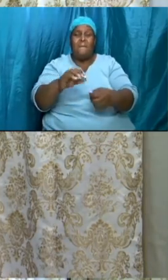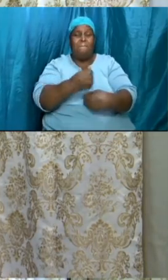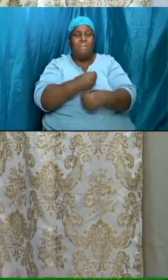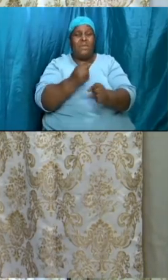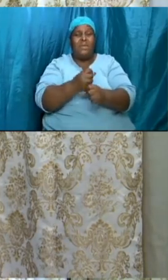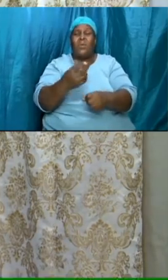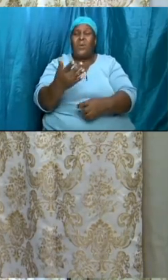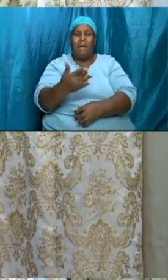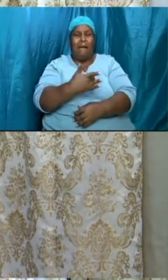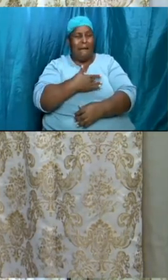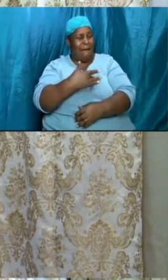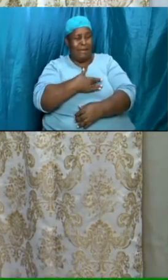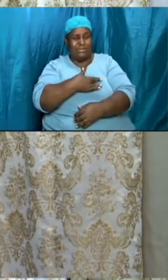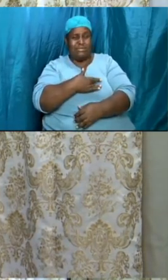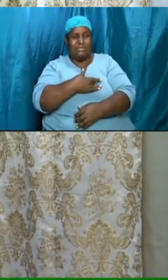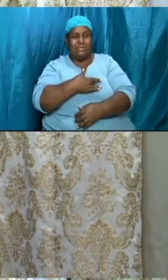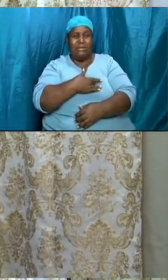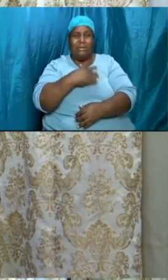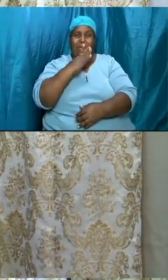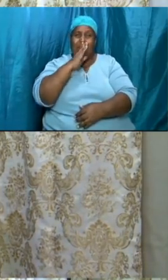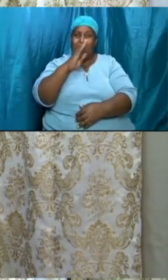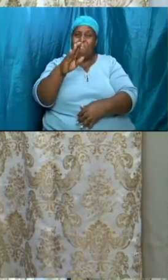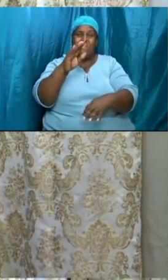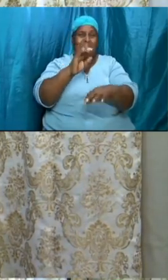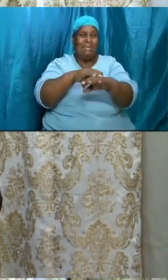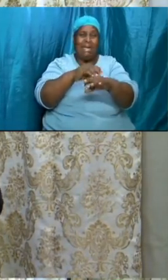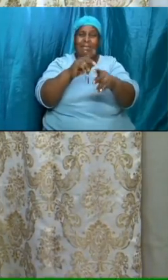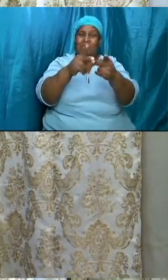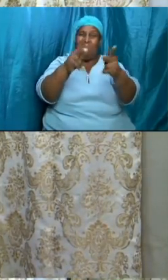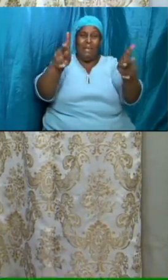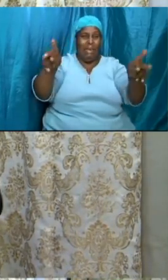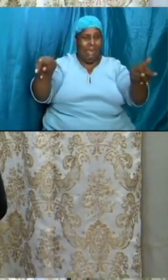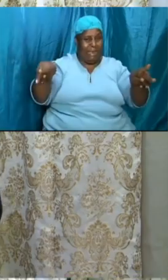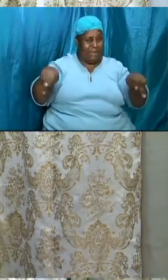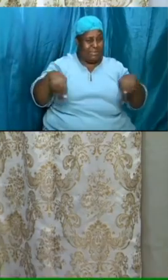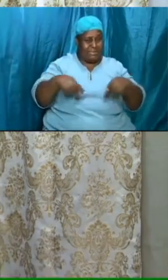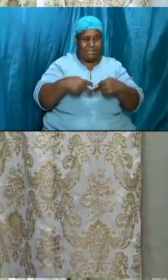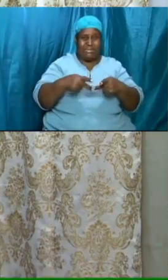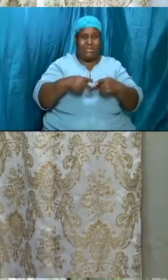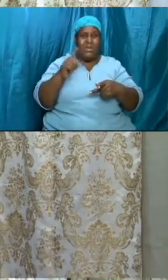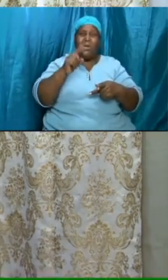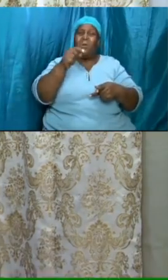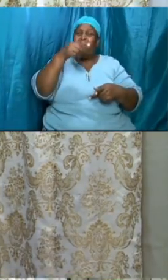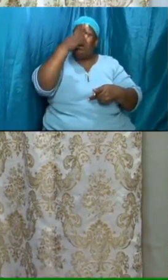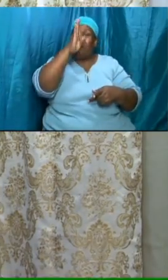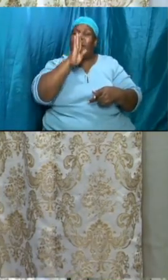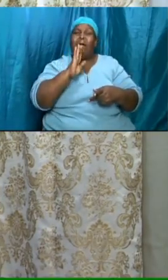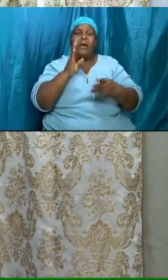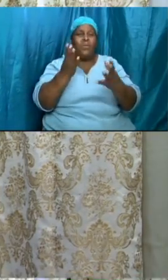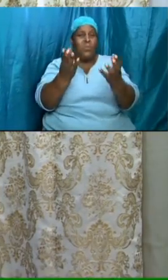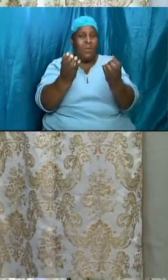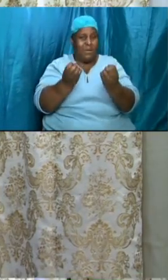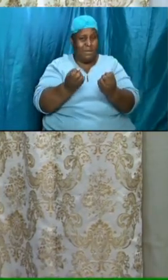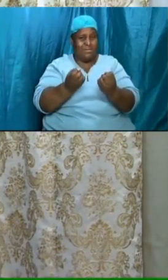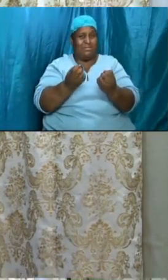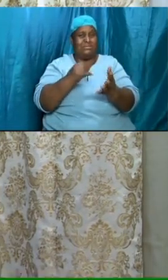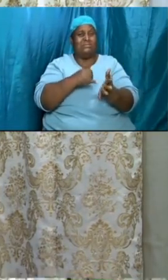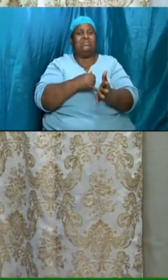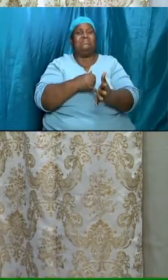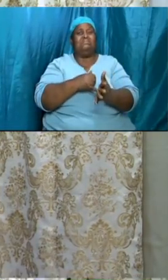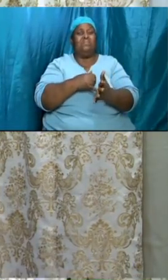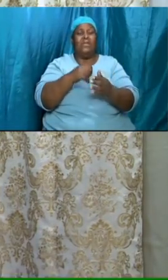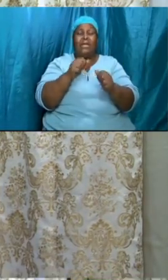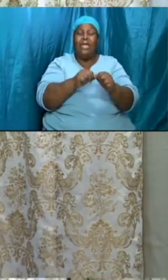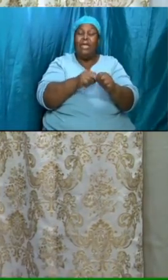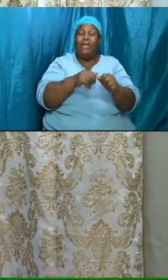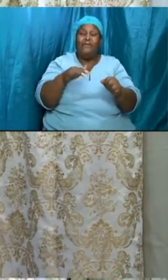and aligning ourselves with the word of god and every child of